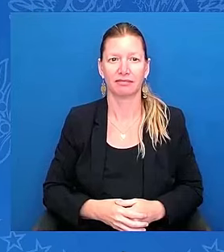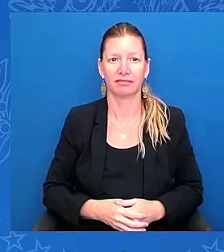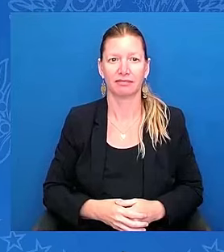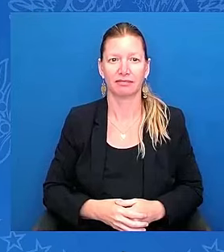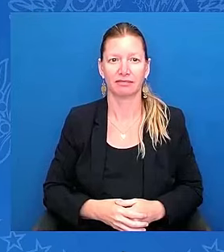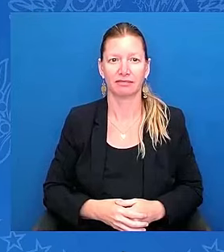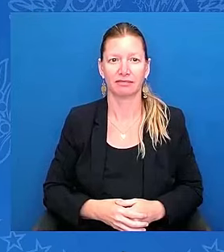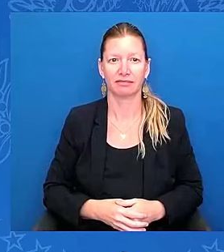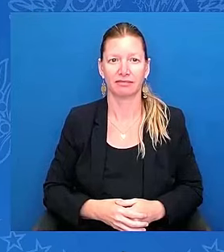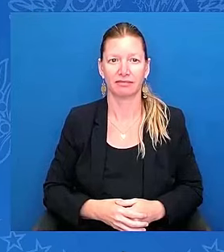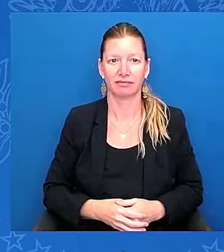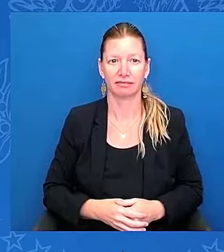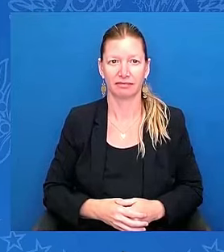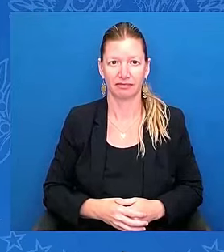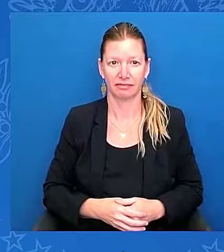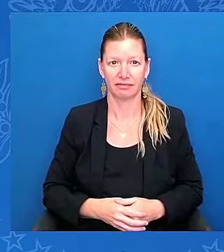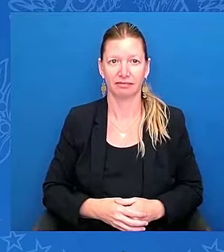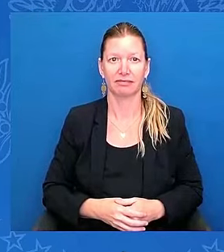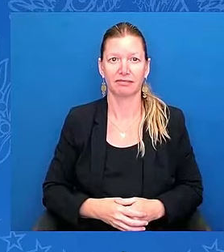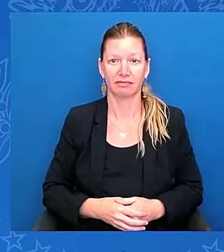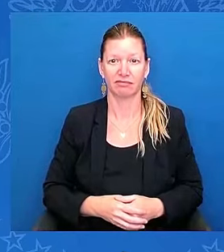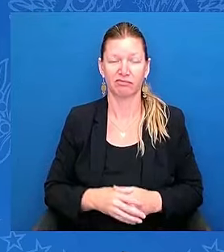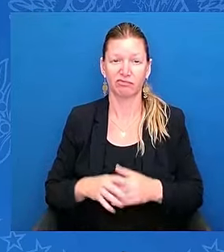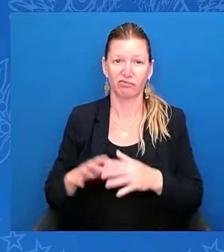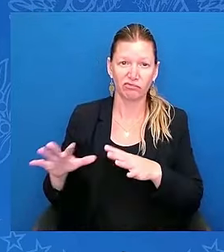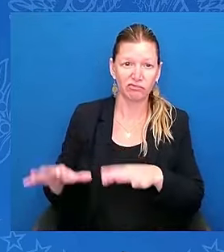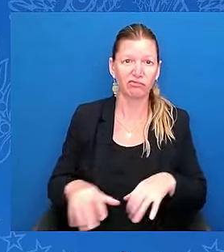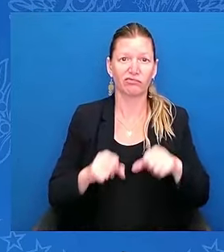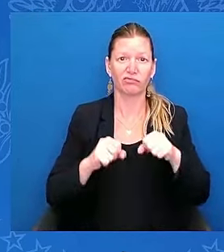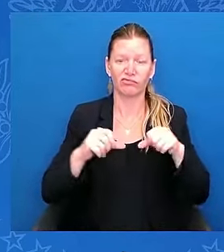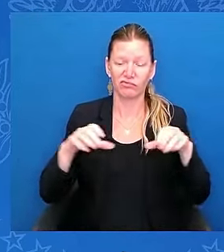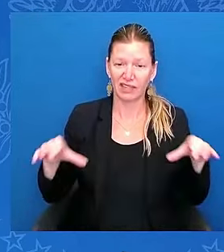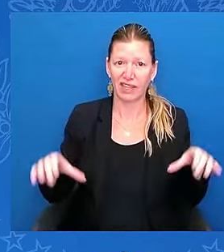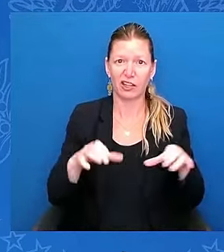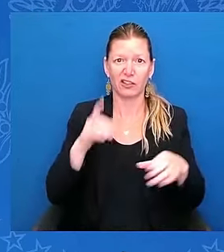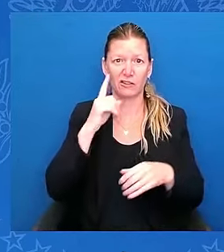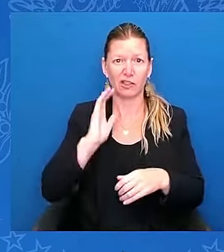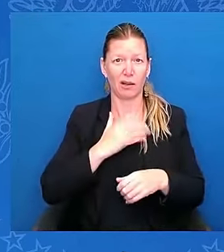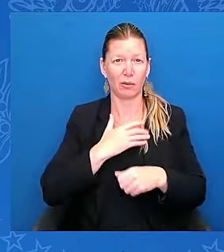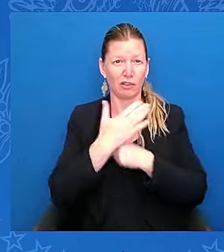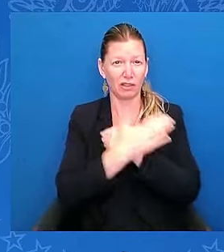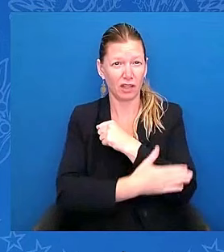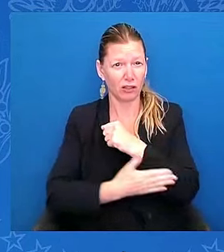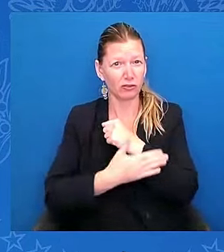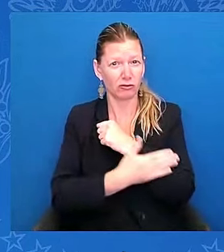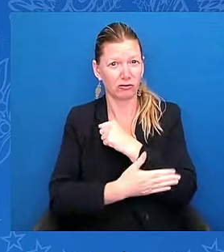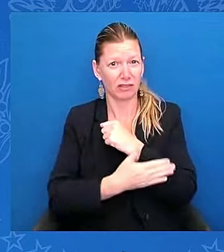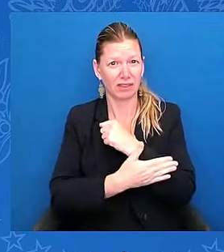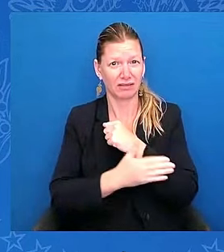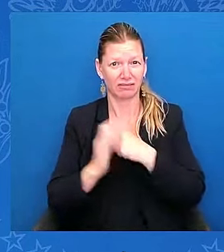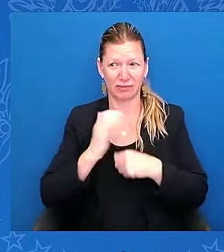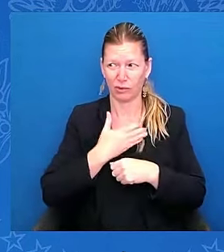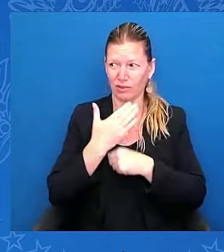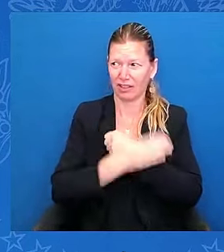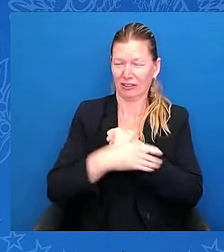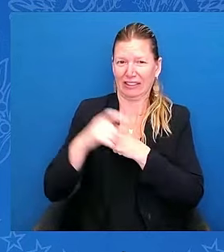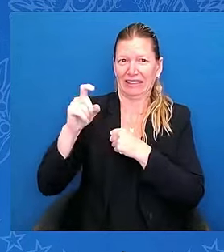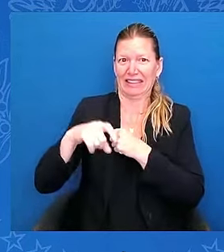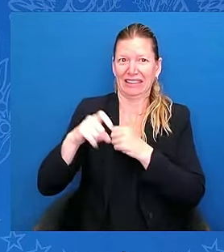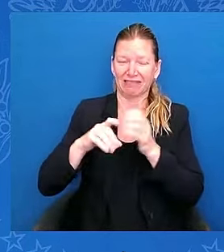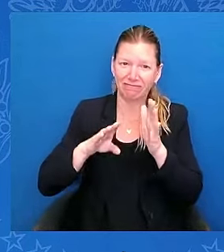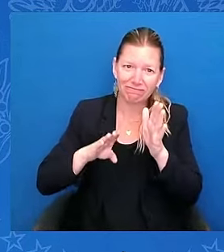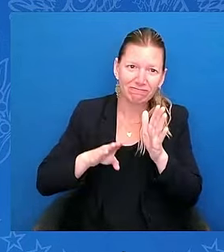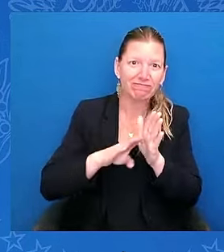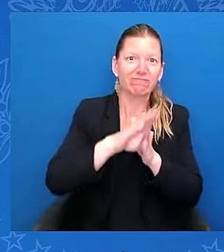Taking the action of our nation, that our nation needs to thrive. Today, Joe is helping our country